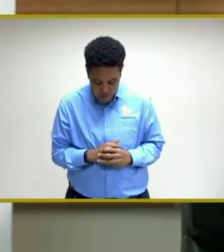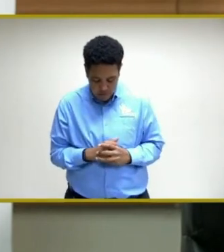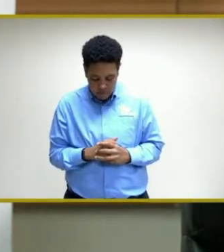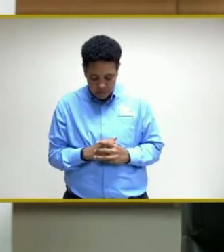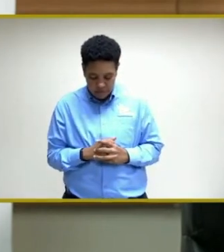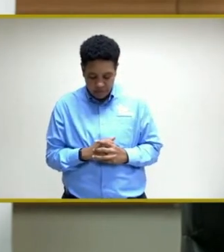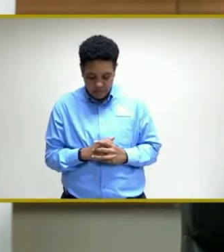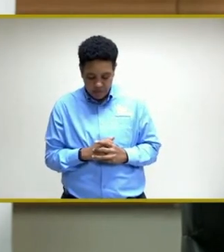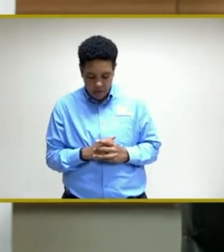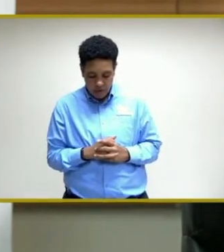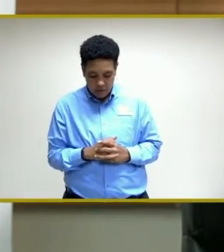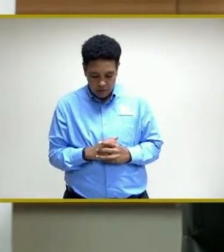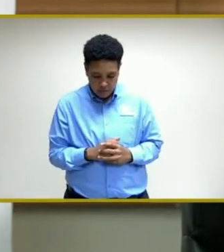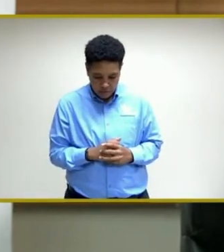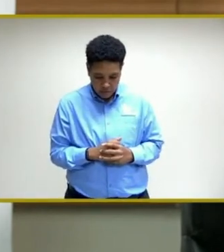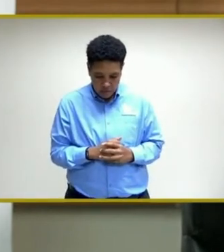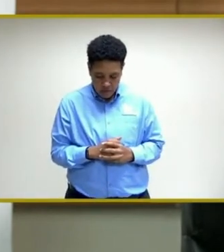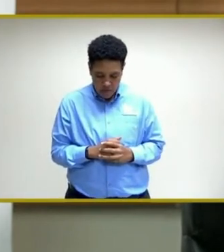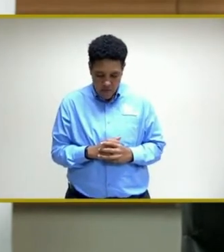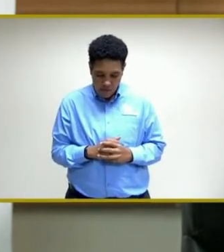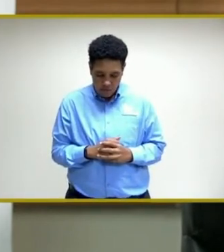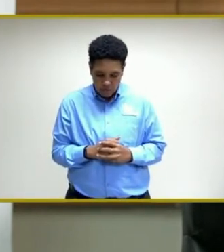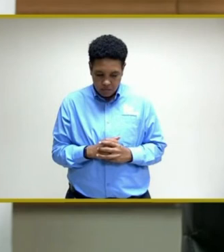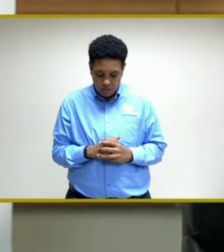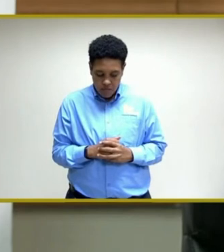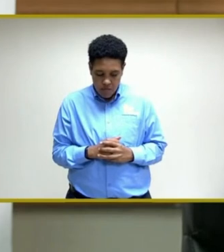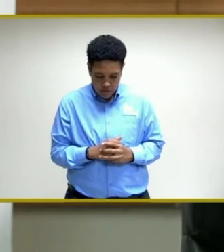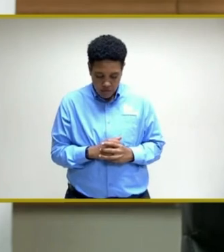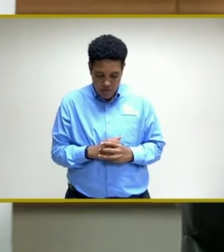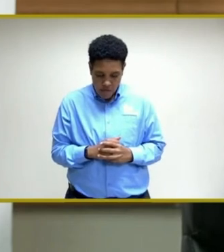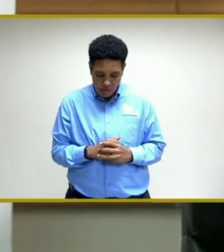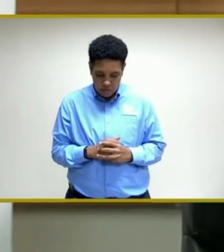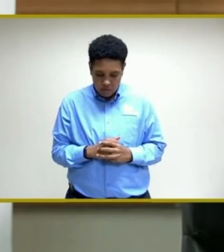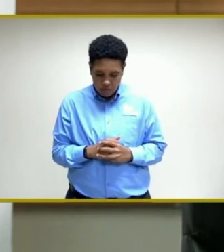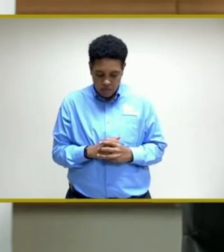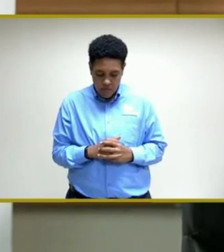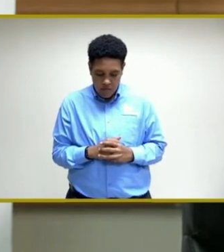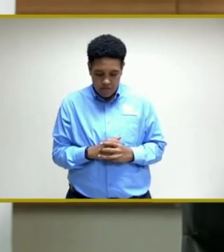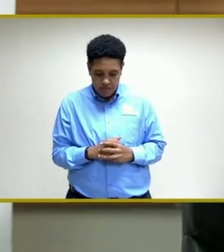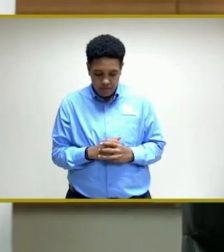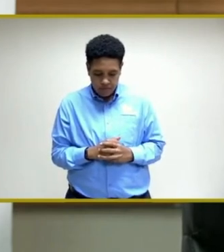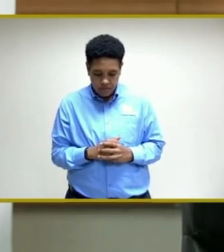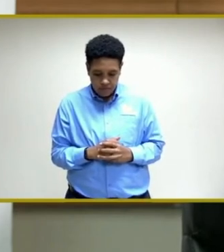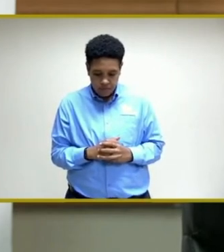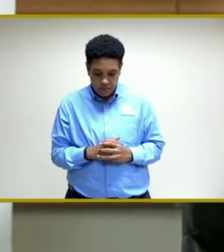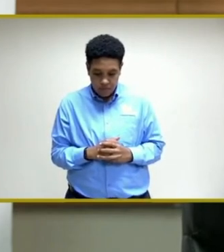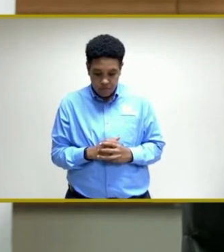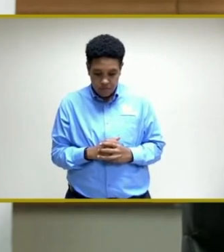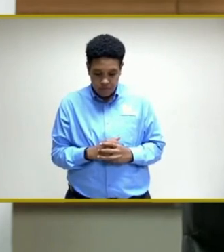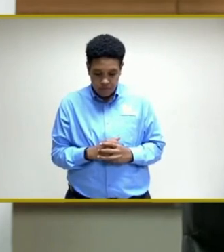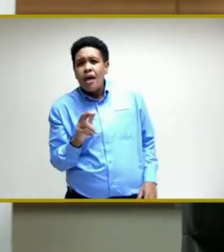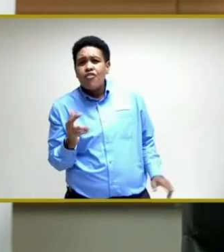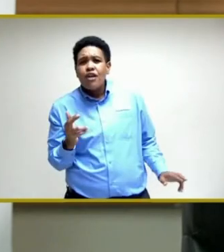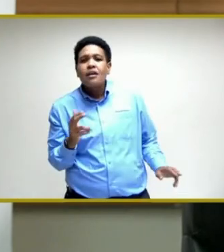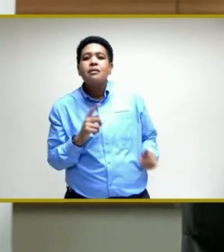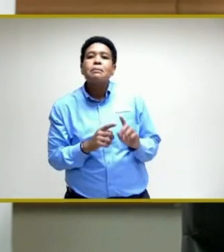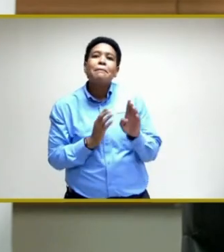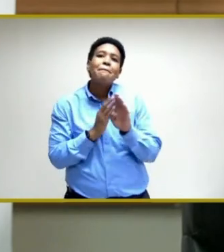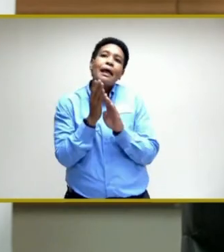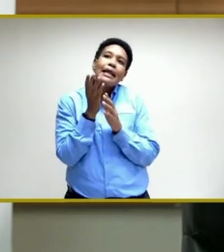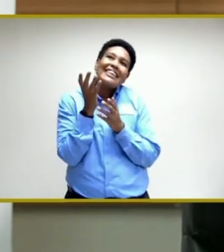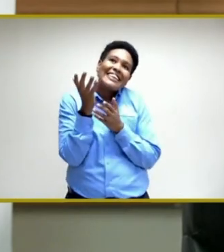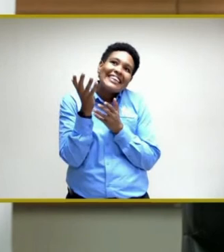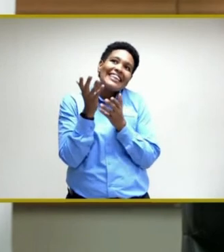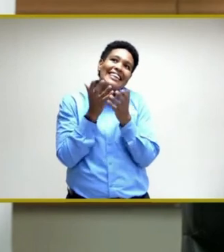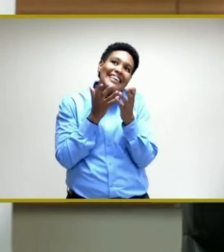limitation of not being able to access, even though we have, which is why Minister